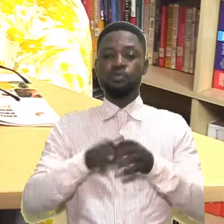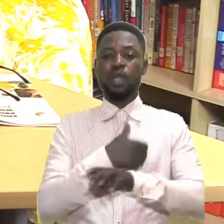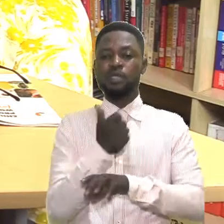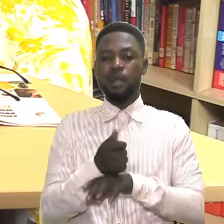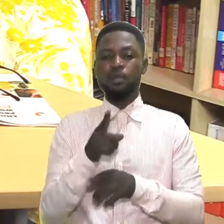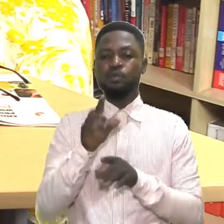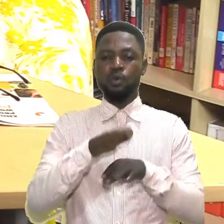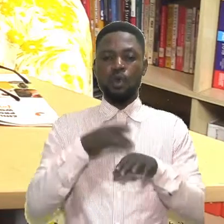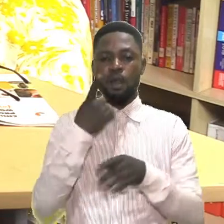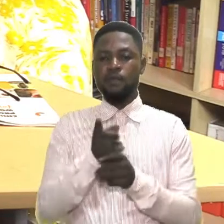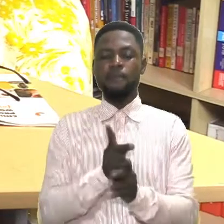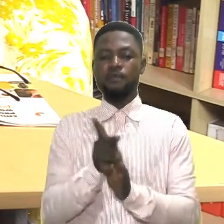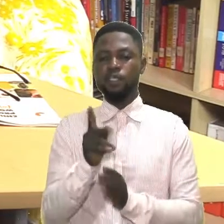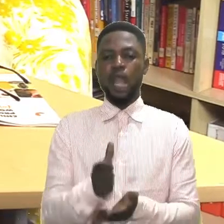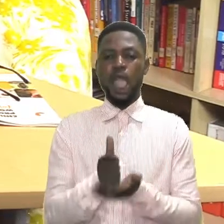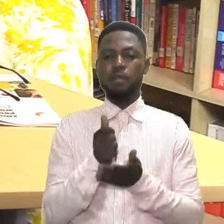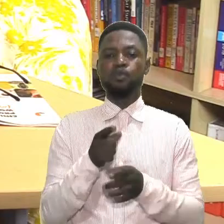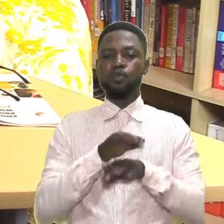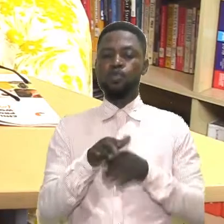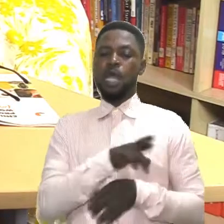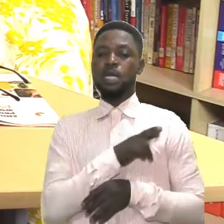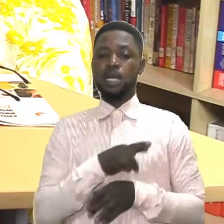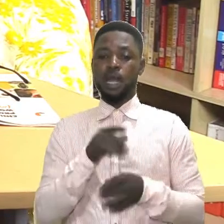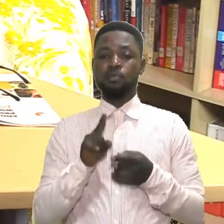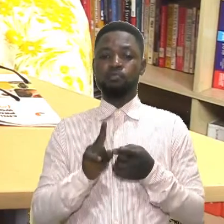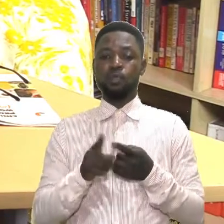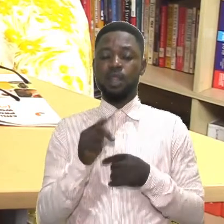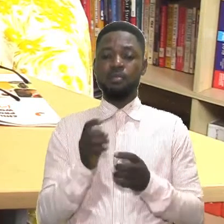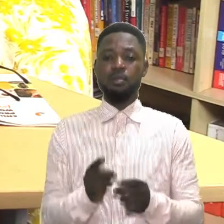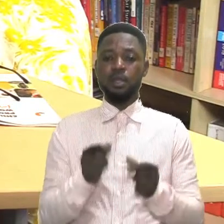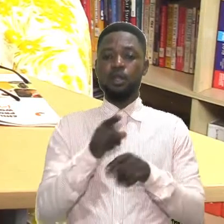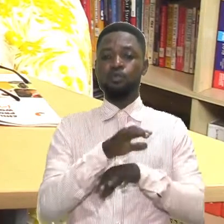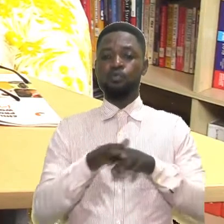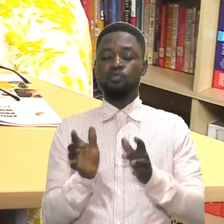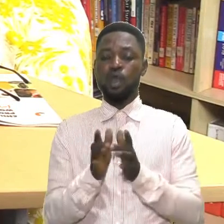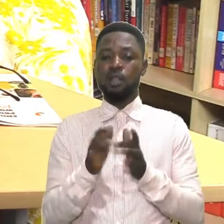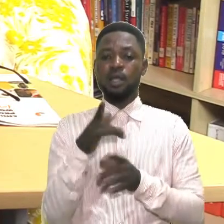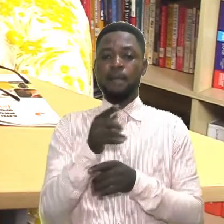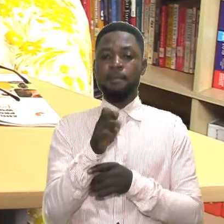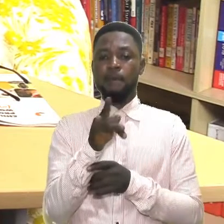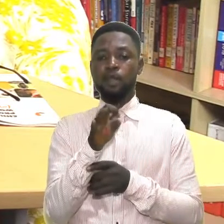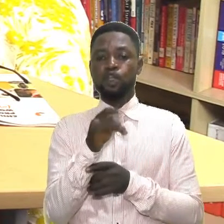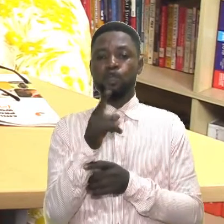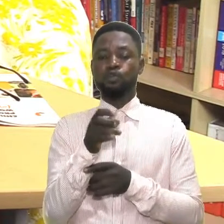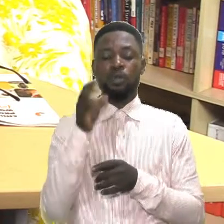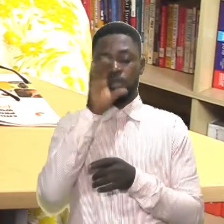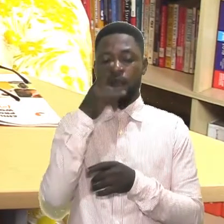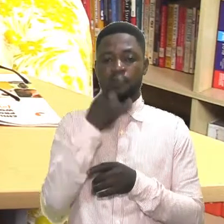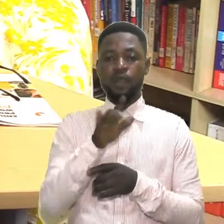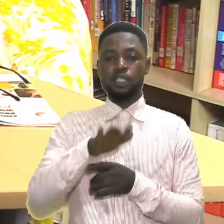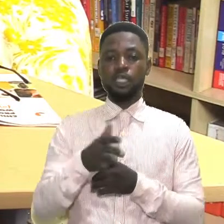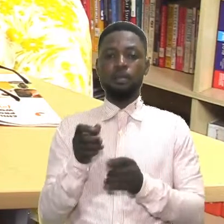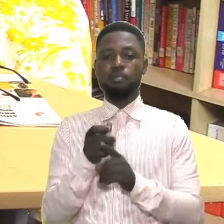need to establish boundaries. You call for help. You call for professional help. You don't react vehemently. You don't contact the perpetrators. You reach out to child protection